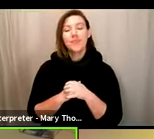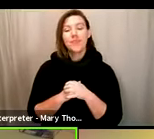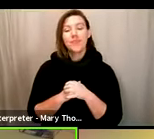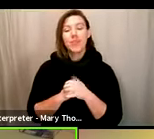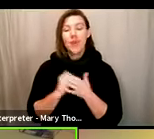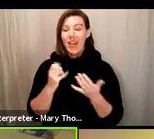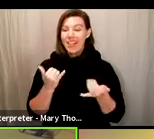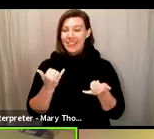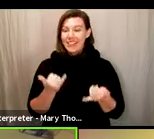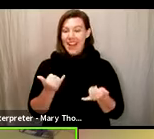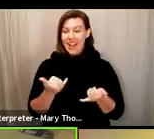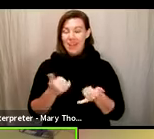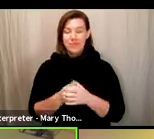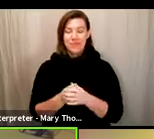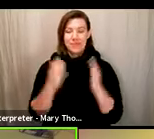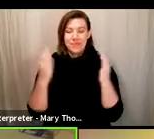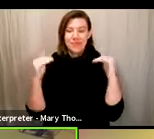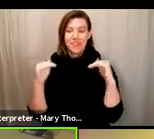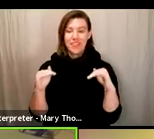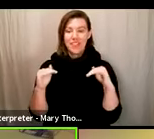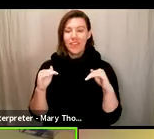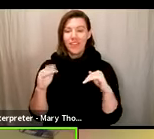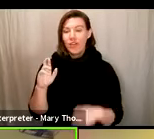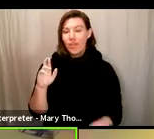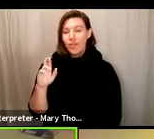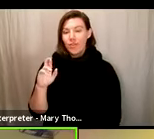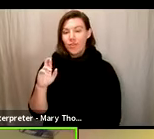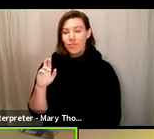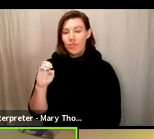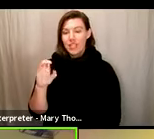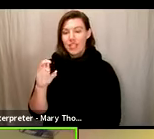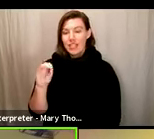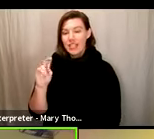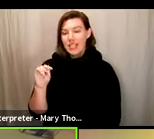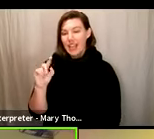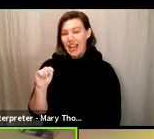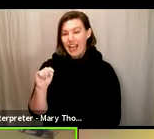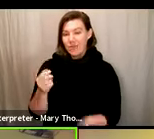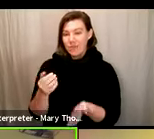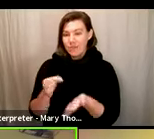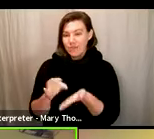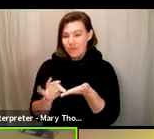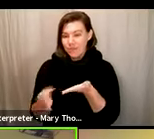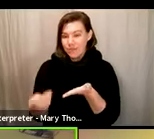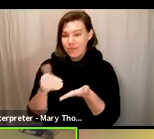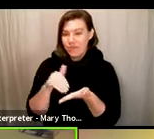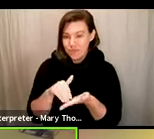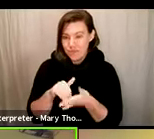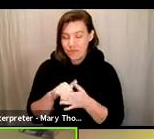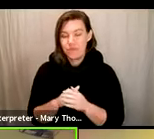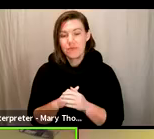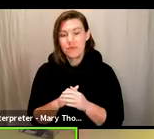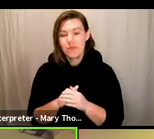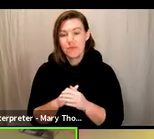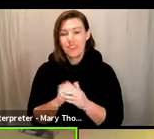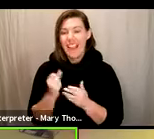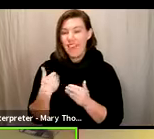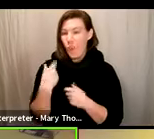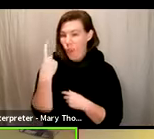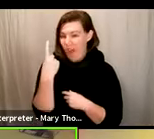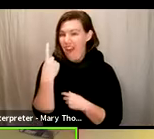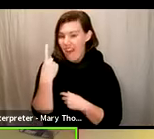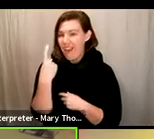to recount information. So we do have one contest that is currently in mandatory hand recount range. So state